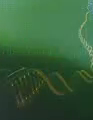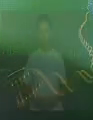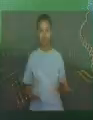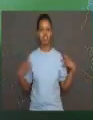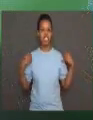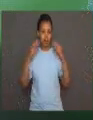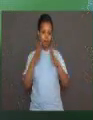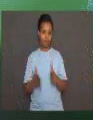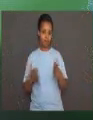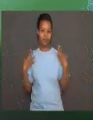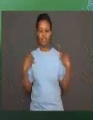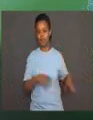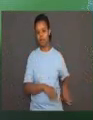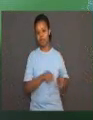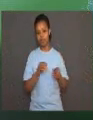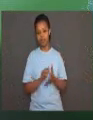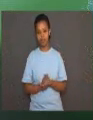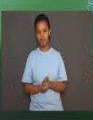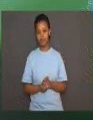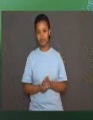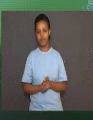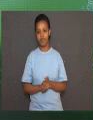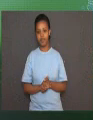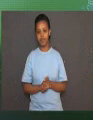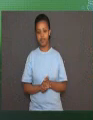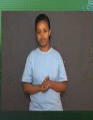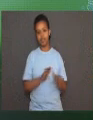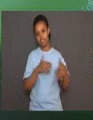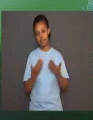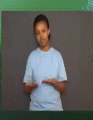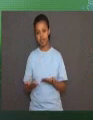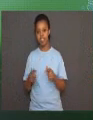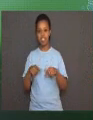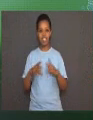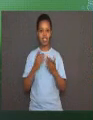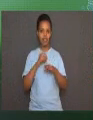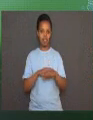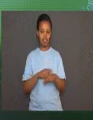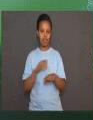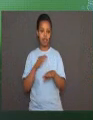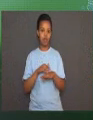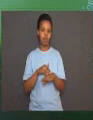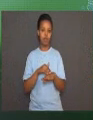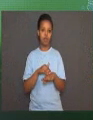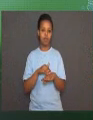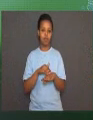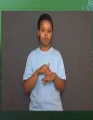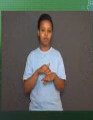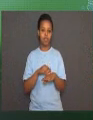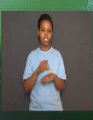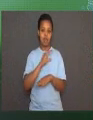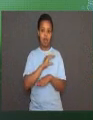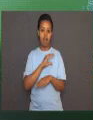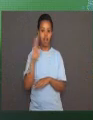Hello, teacher. Hello, students. Welcome to today's lesson on types